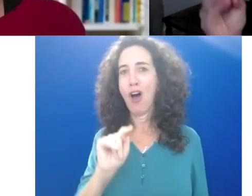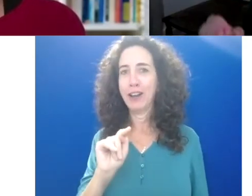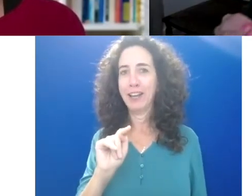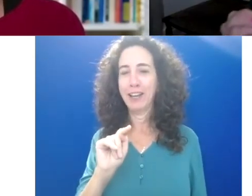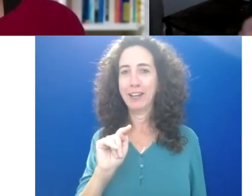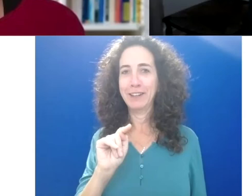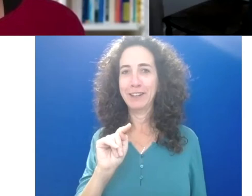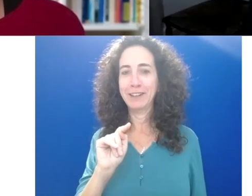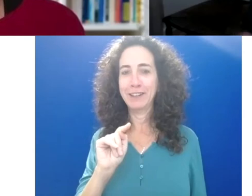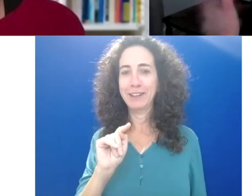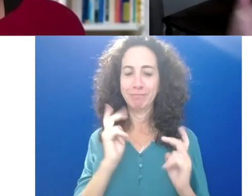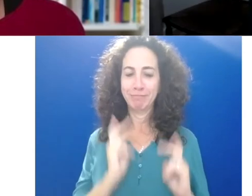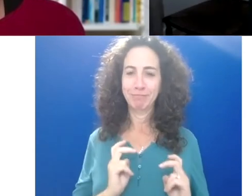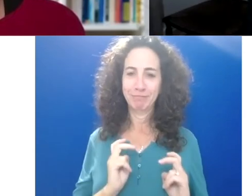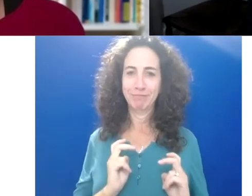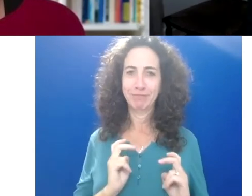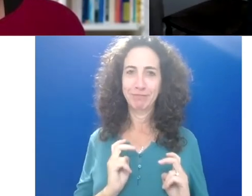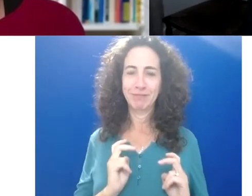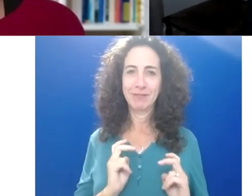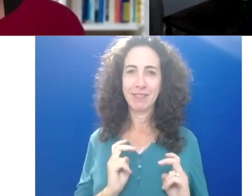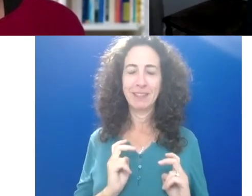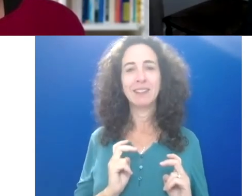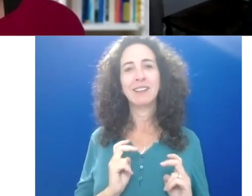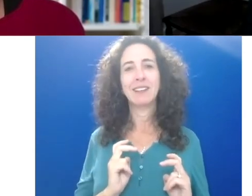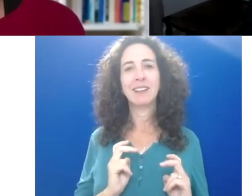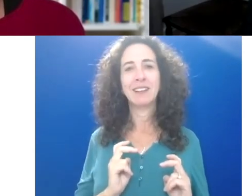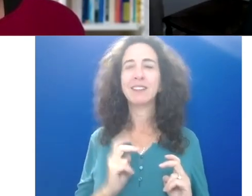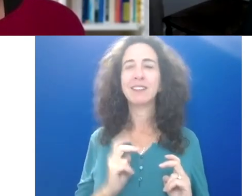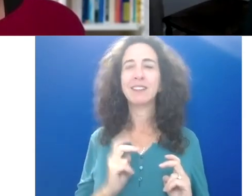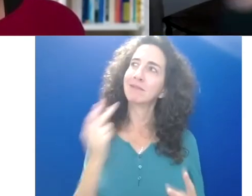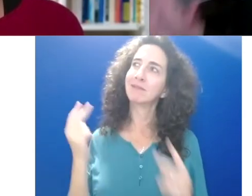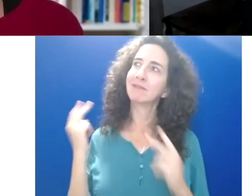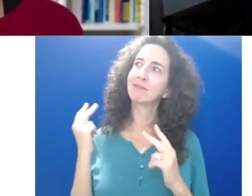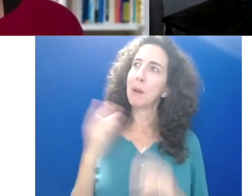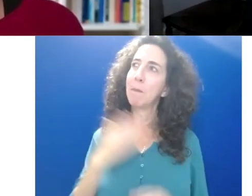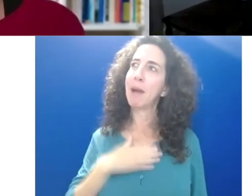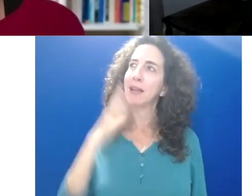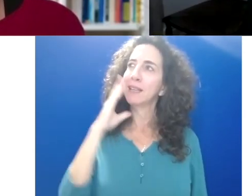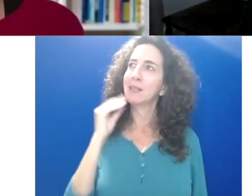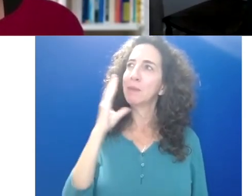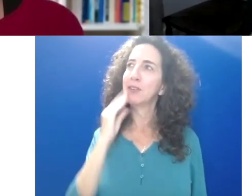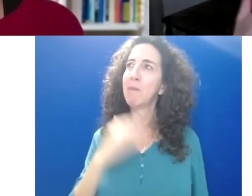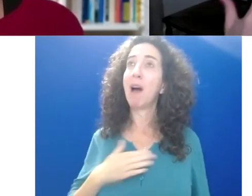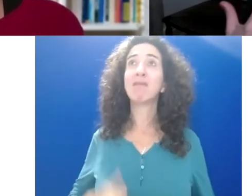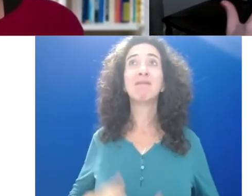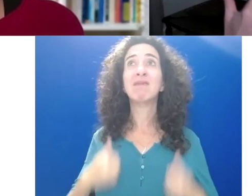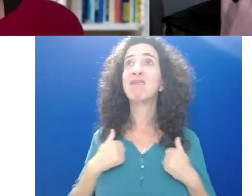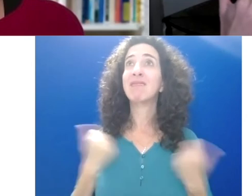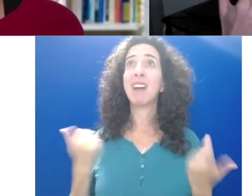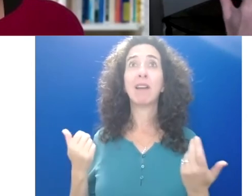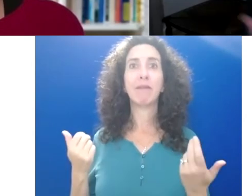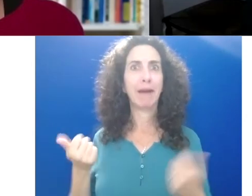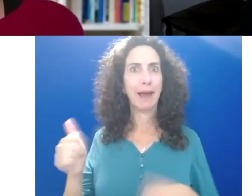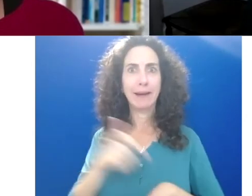of asking yourself to reflect on some of your past experiences from any time in your life that in which you felt